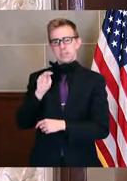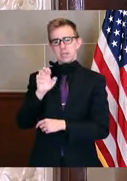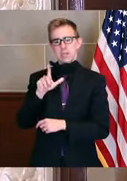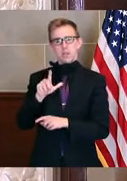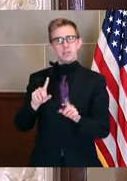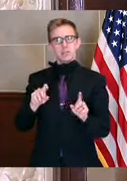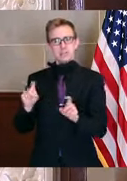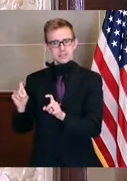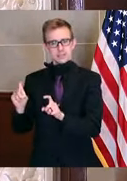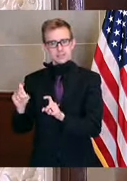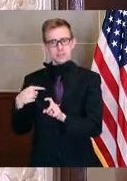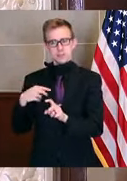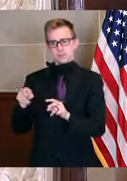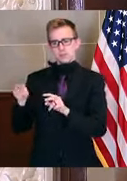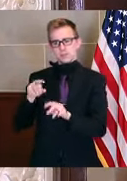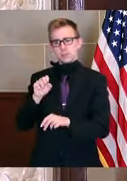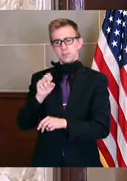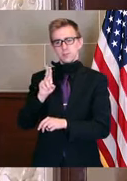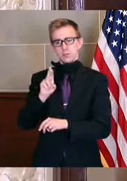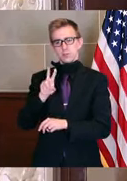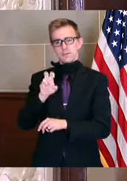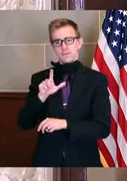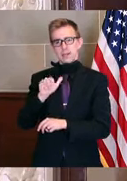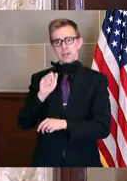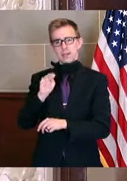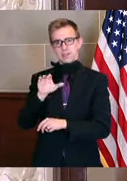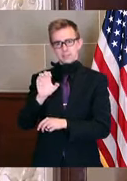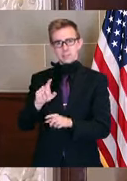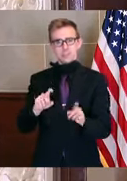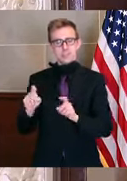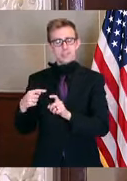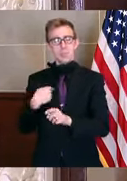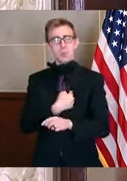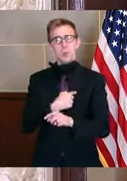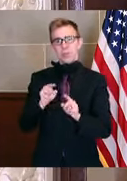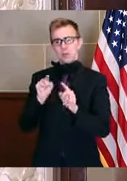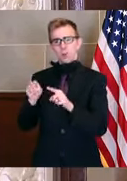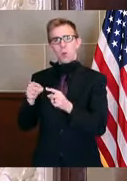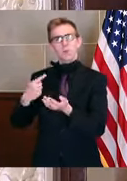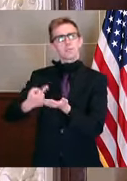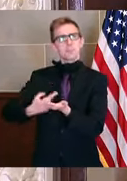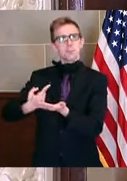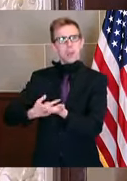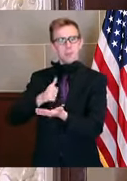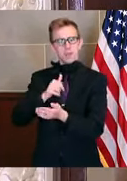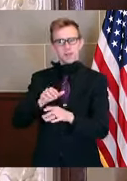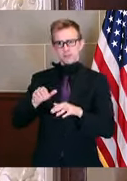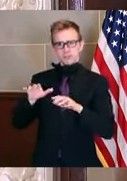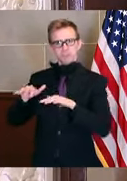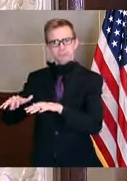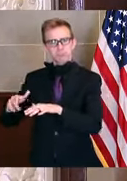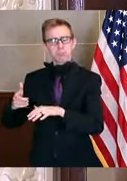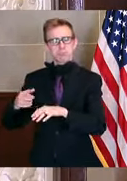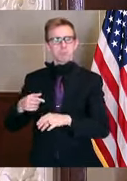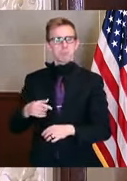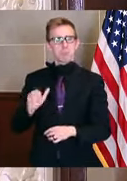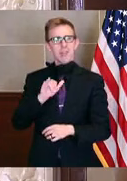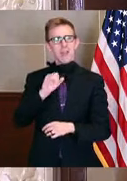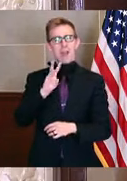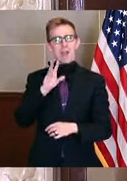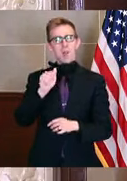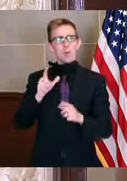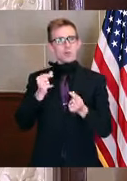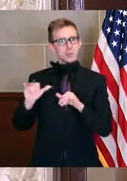like and surveillance testing where you would just go in periodically. Similar to what kind of I was doing with meat packing